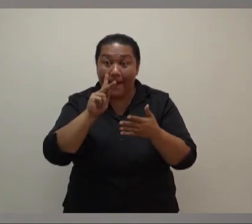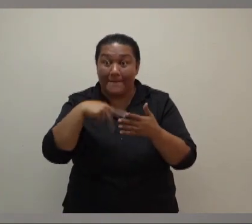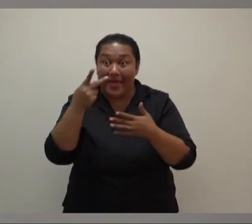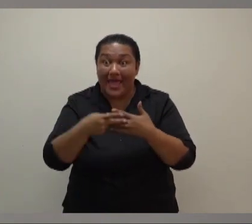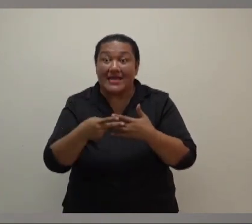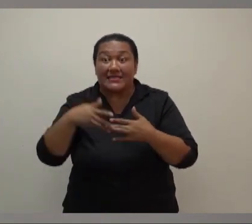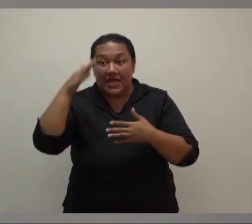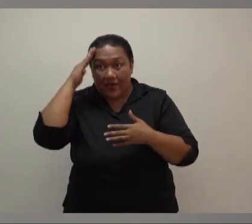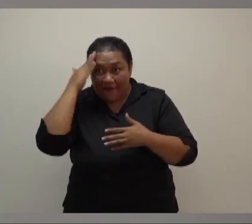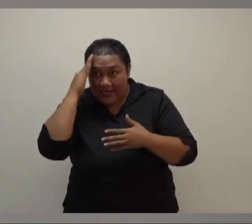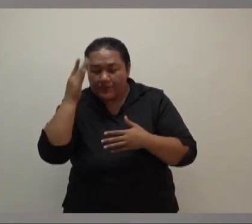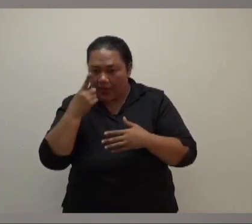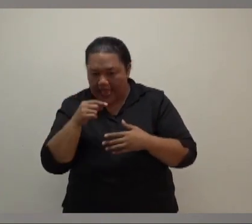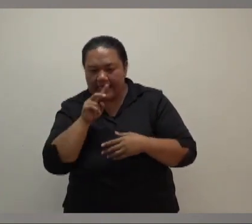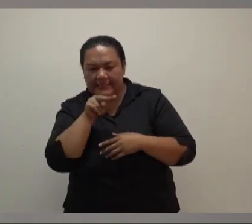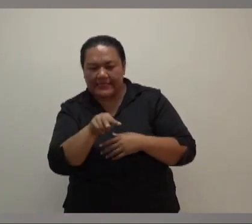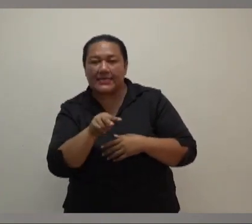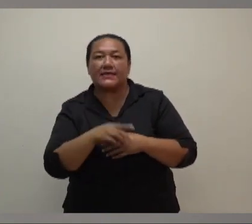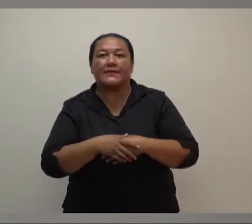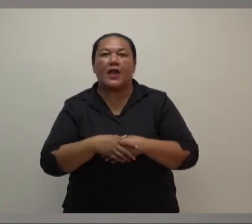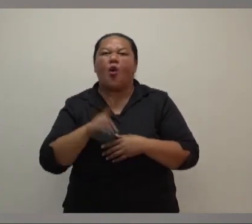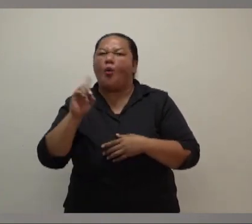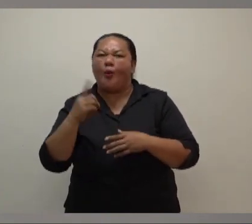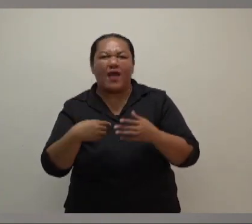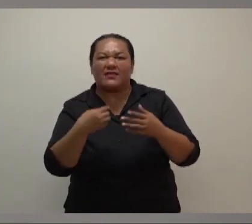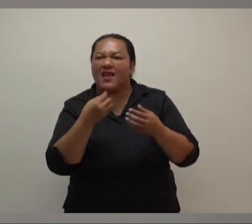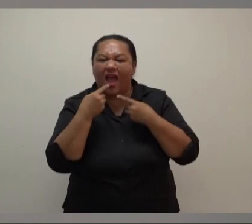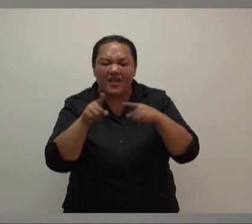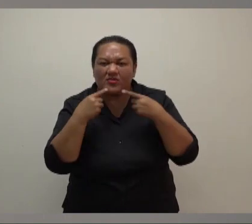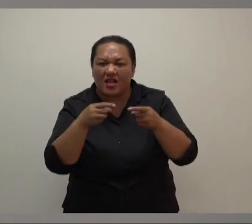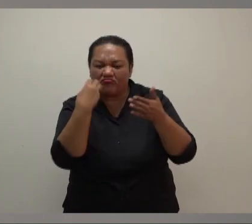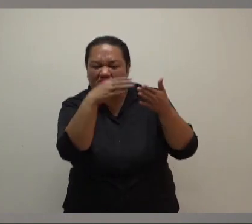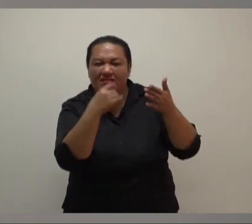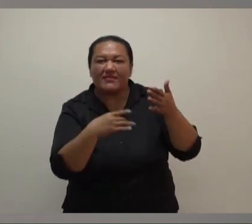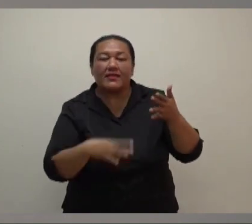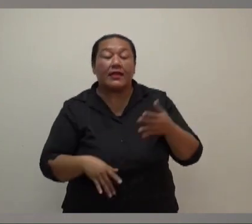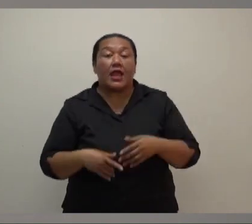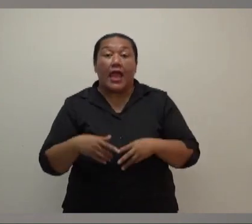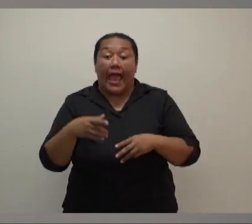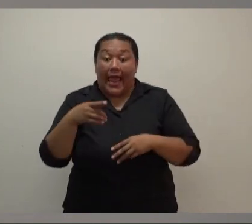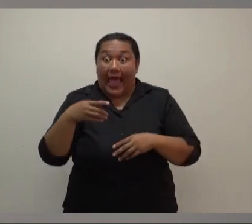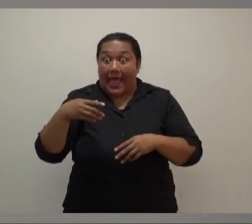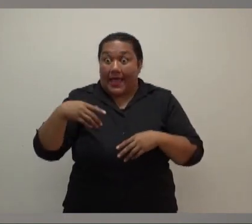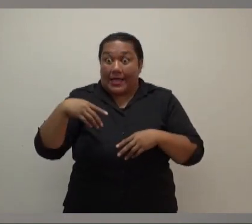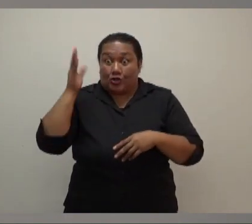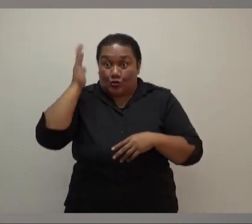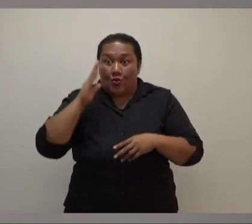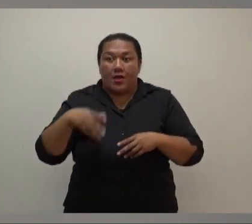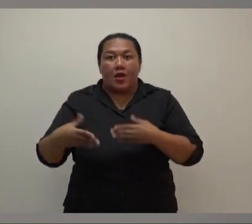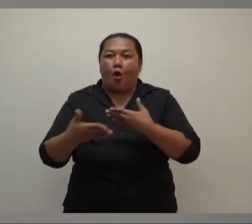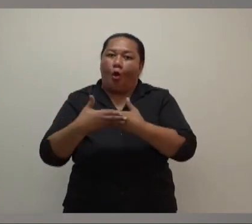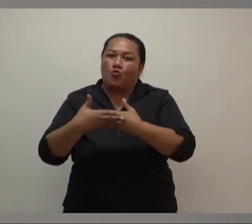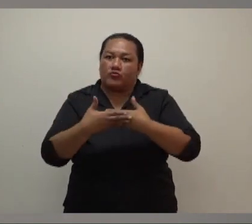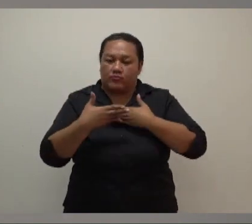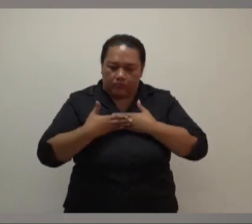please stay safe. Our schools were closed this past week and they will remain closed until we ensure the impacts of the